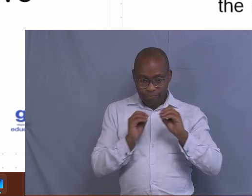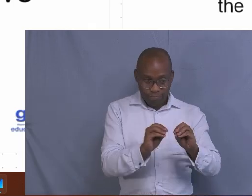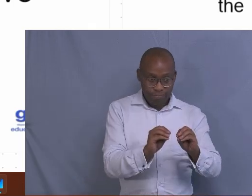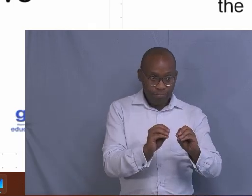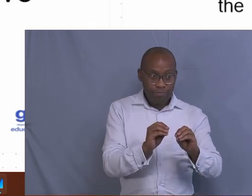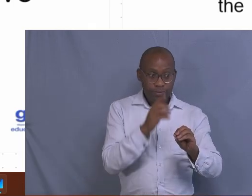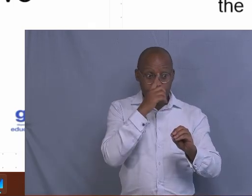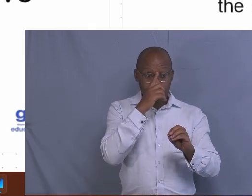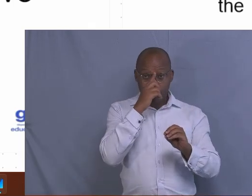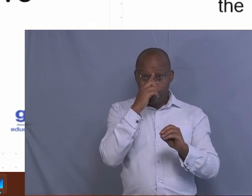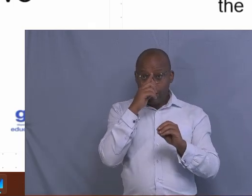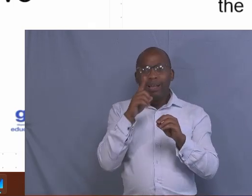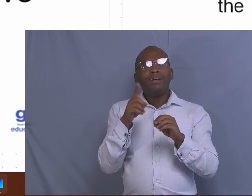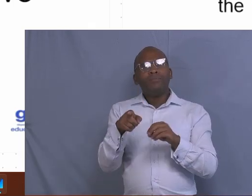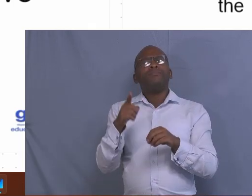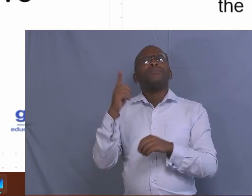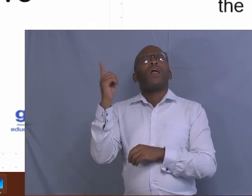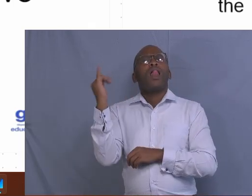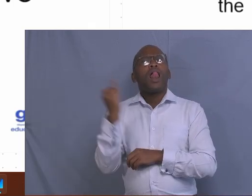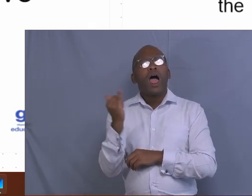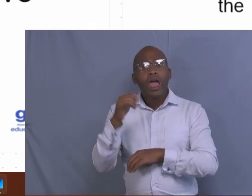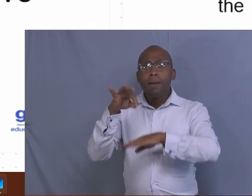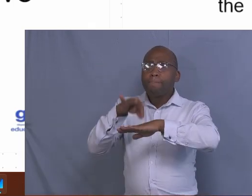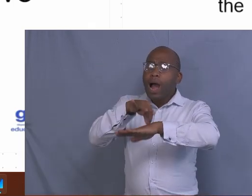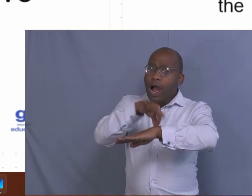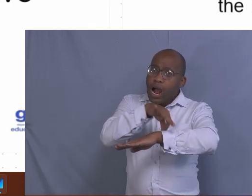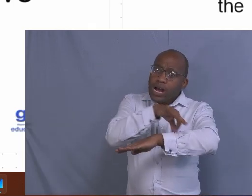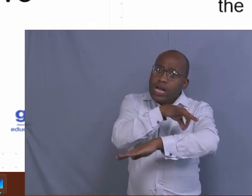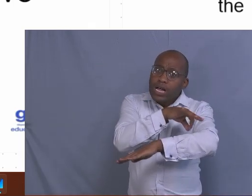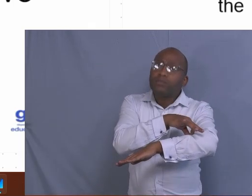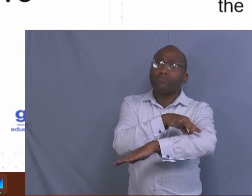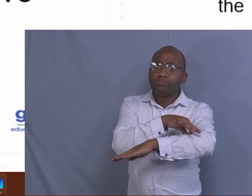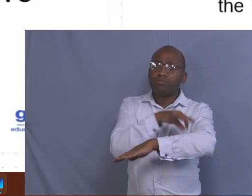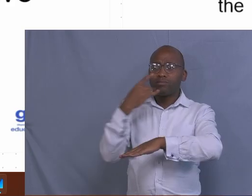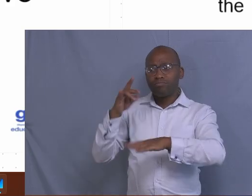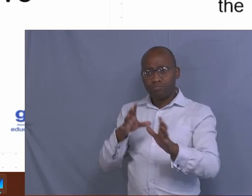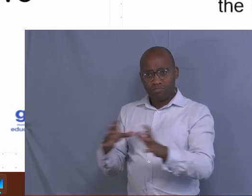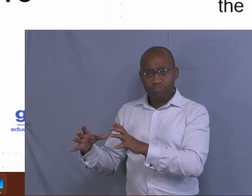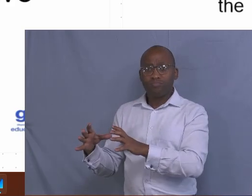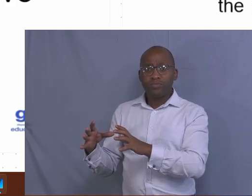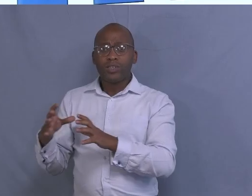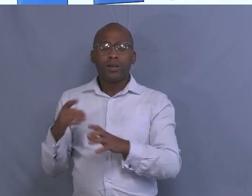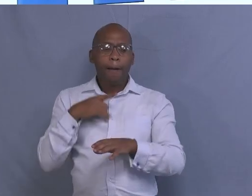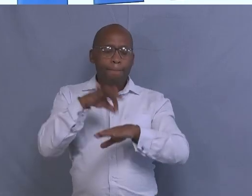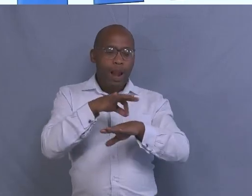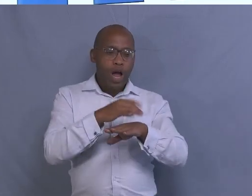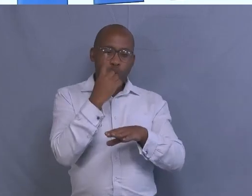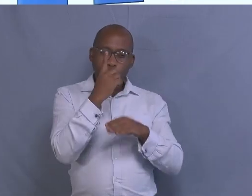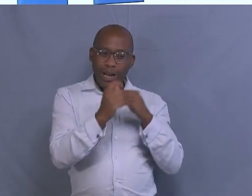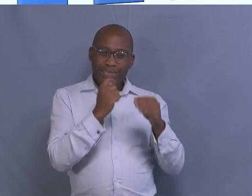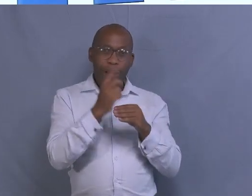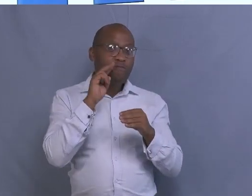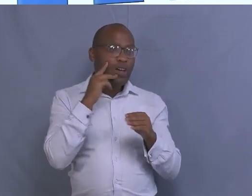the other year, you plant another crop in the same field. That is what we call crop rotation. Reason number two,